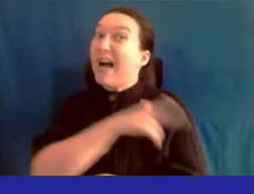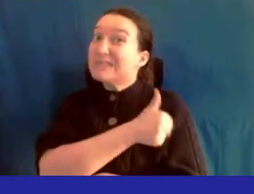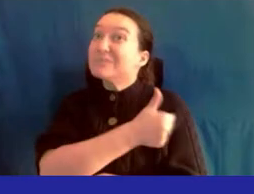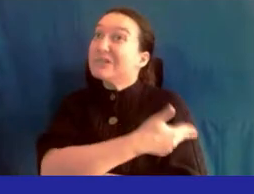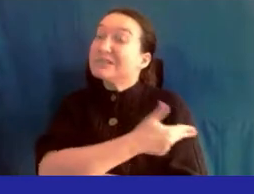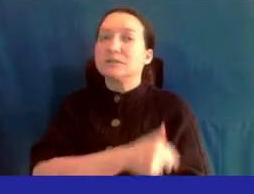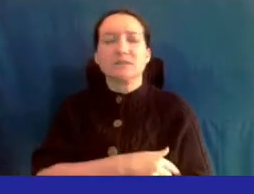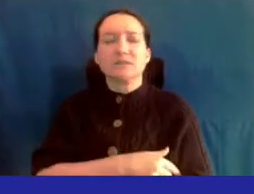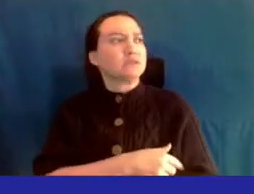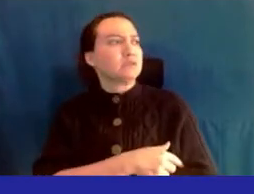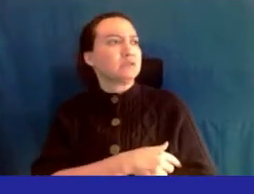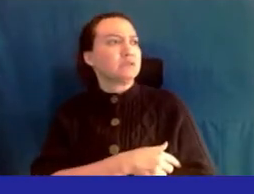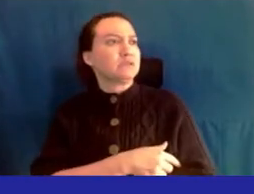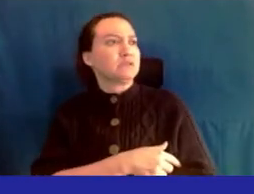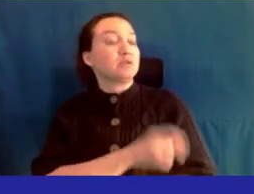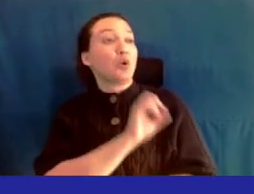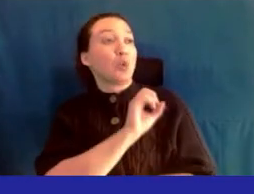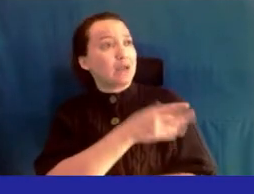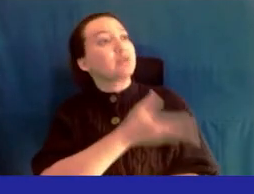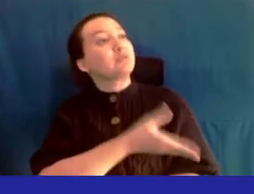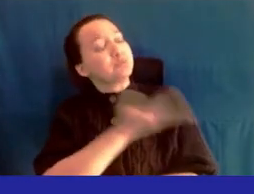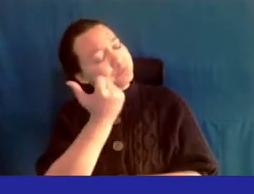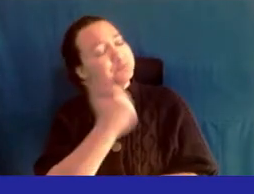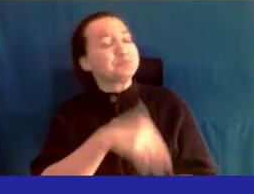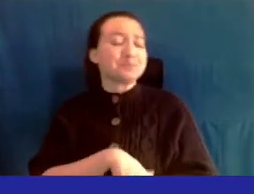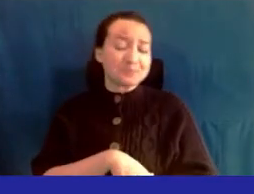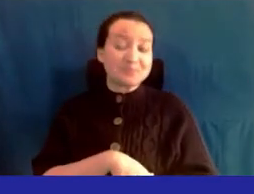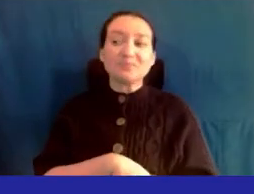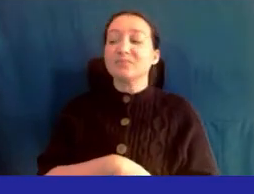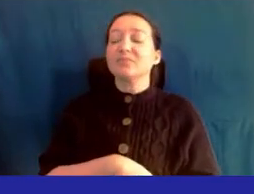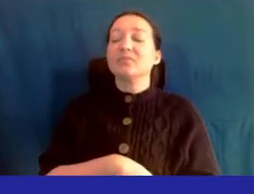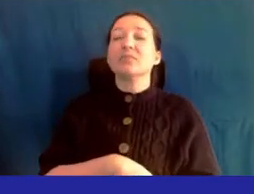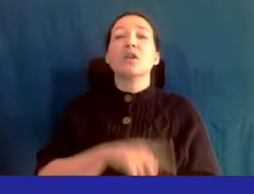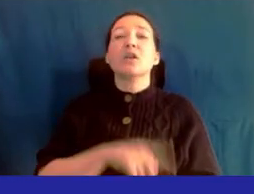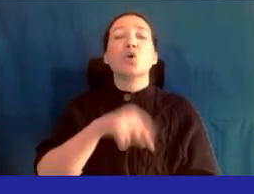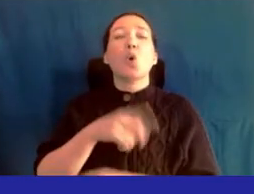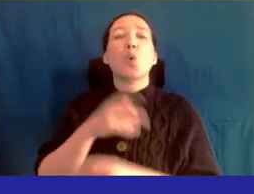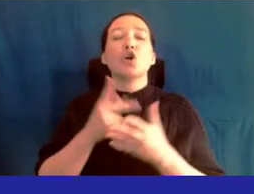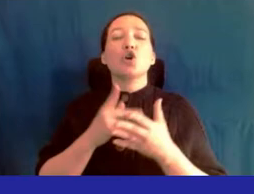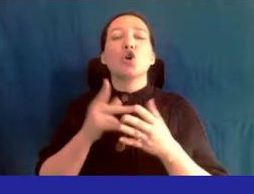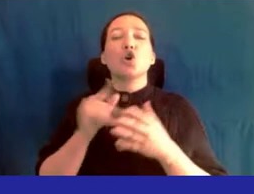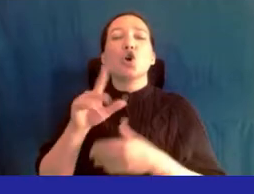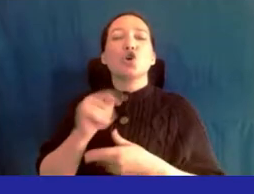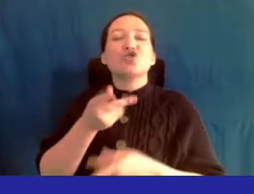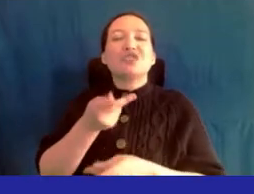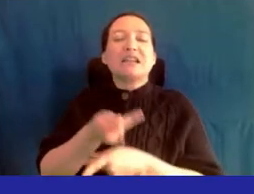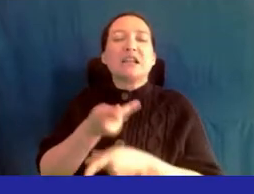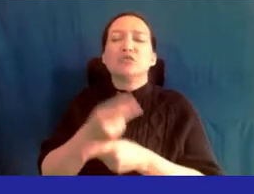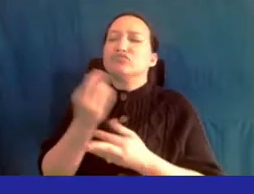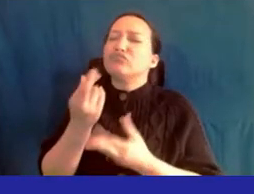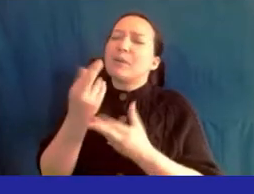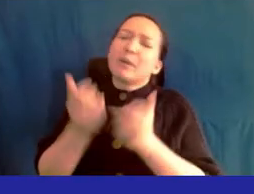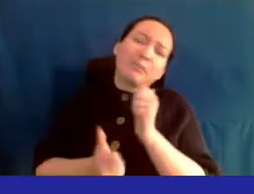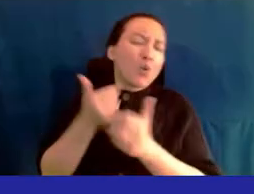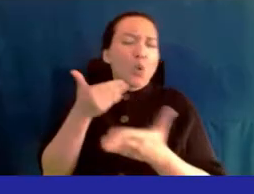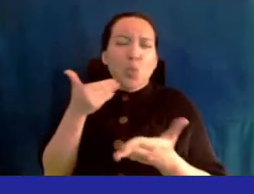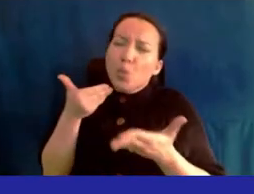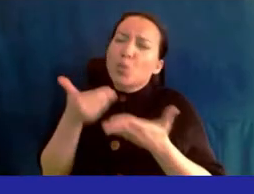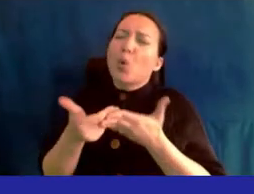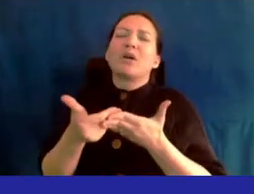And she said, okay, let's do it. And I went to urgent care, and they recommended the closest hospital,